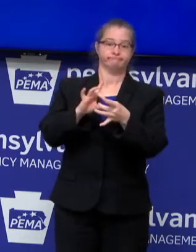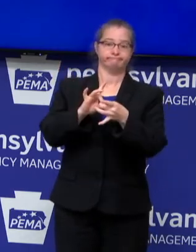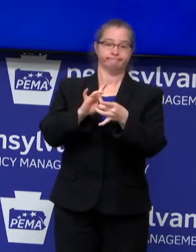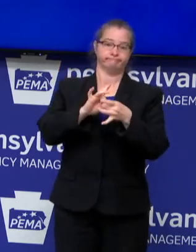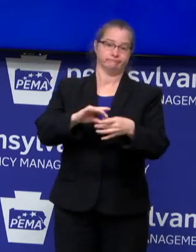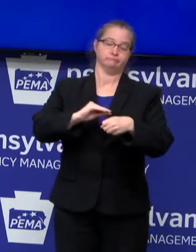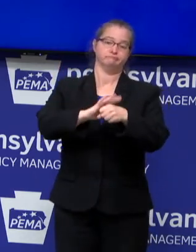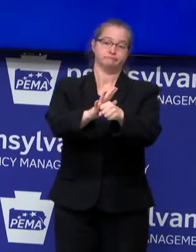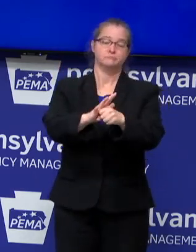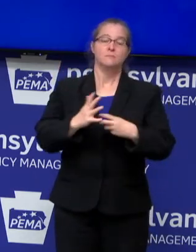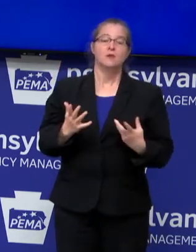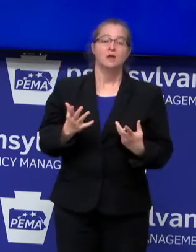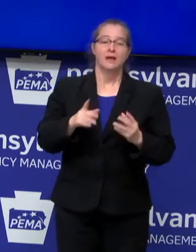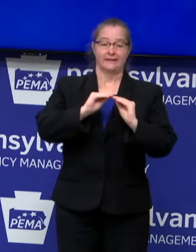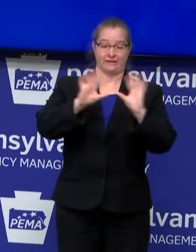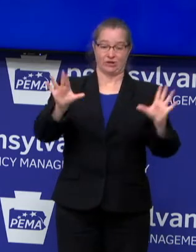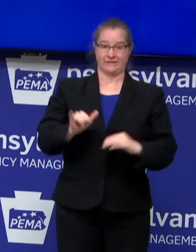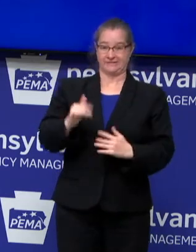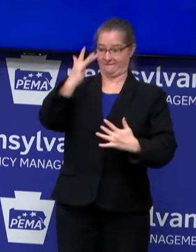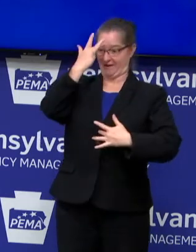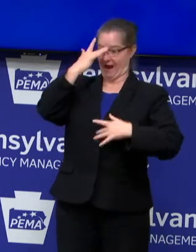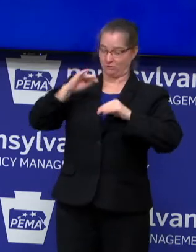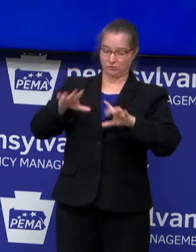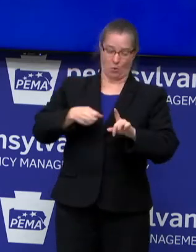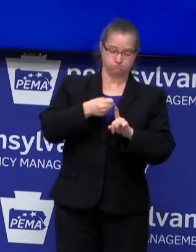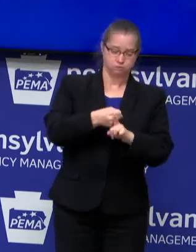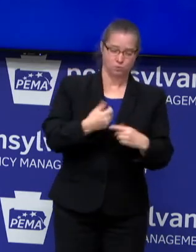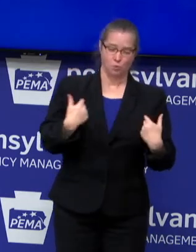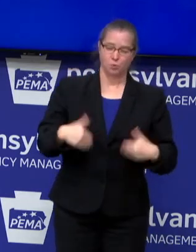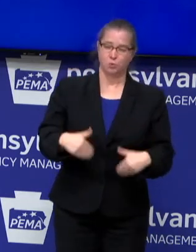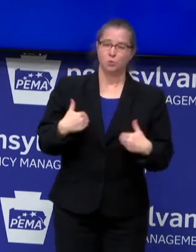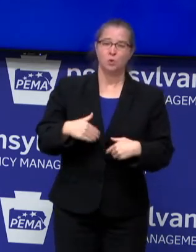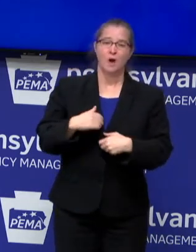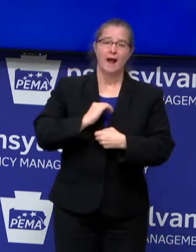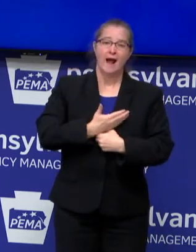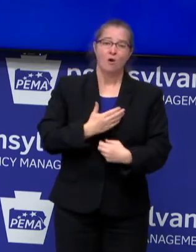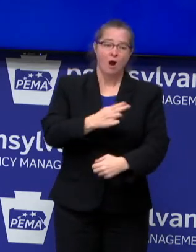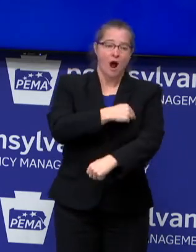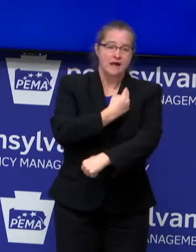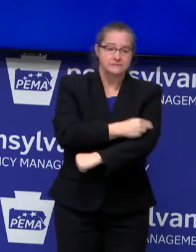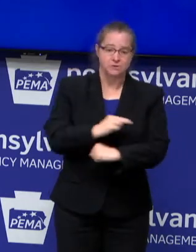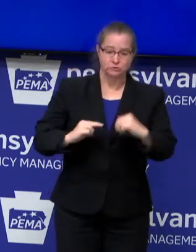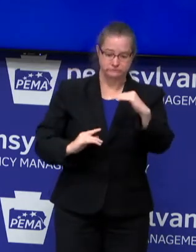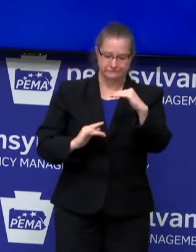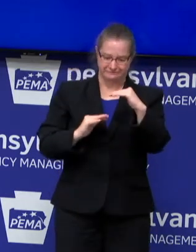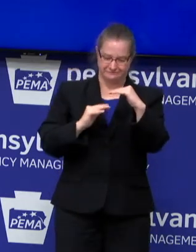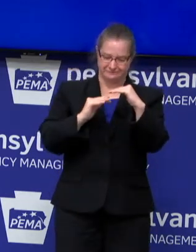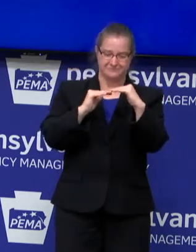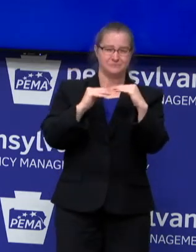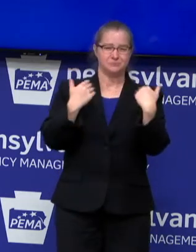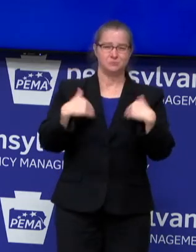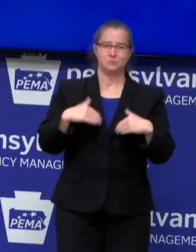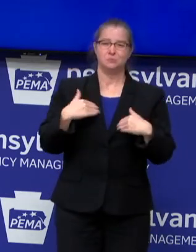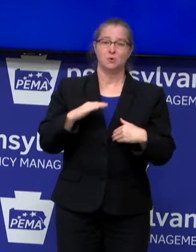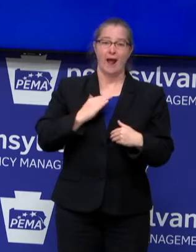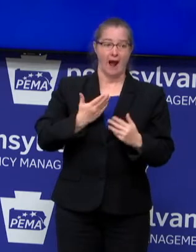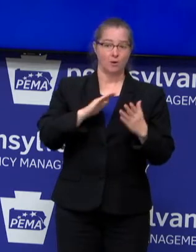Clearly, the impacts of this virus continue to strain our healthcare system and the vitality of our communities.